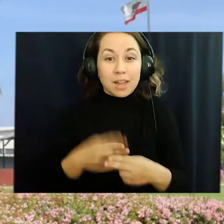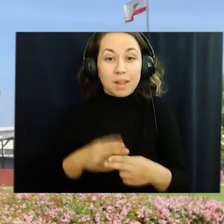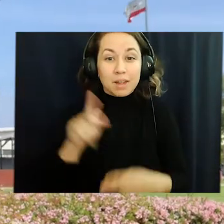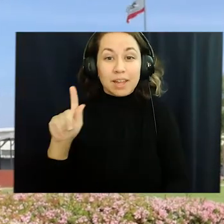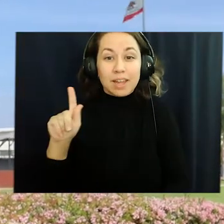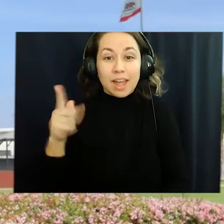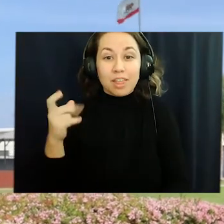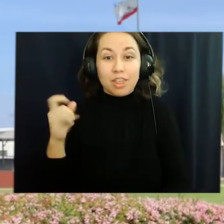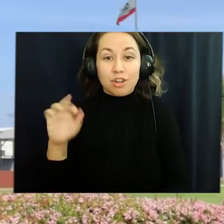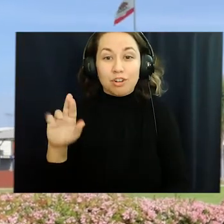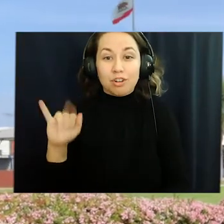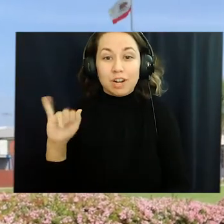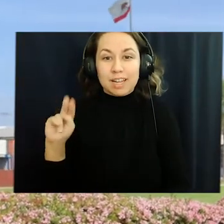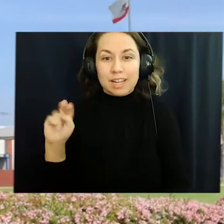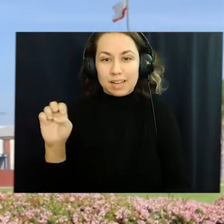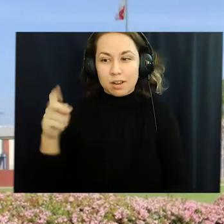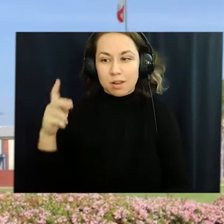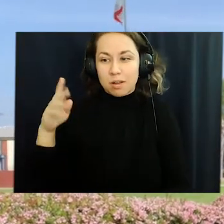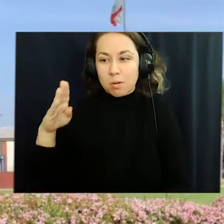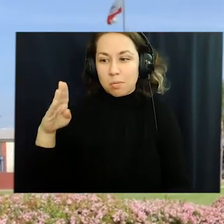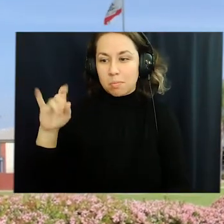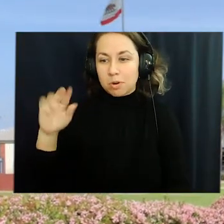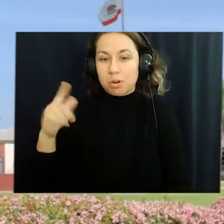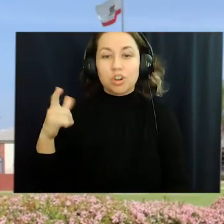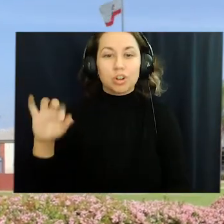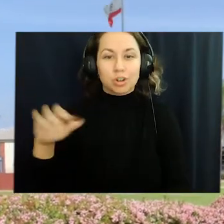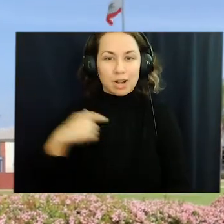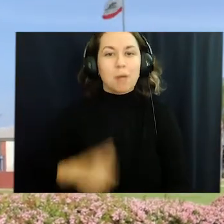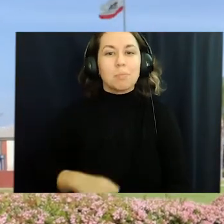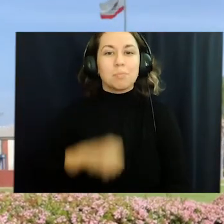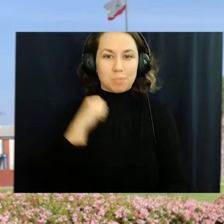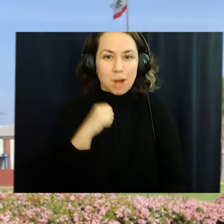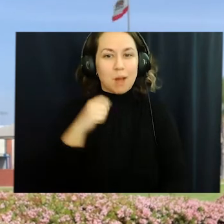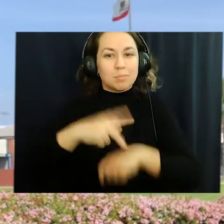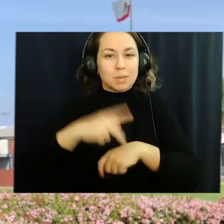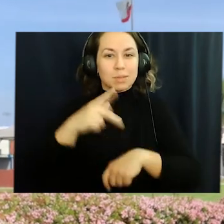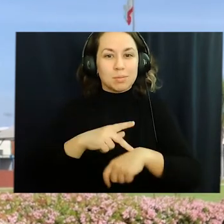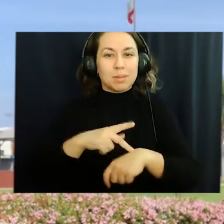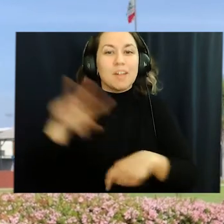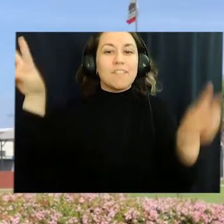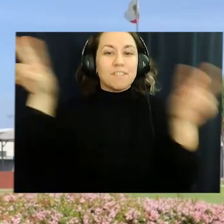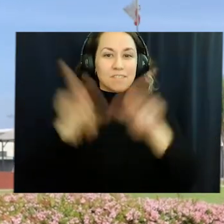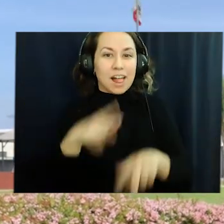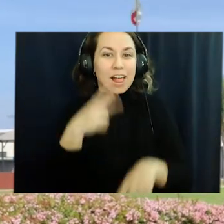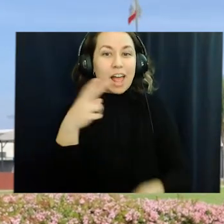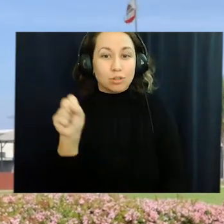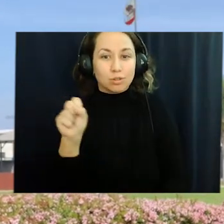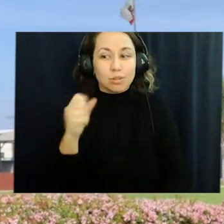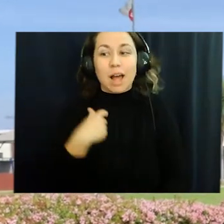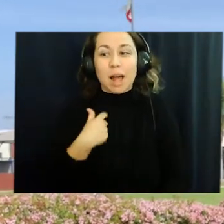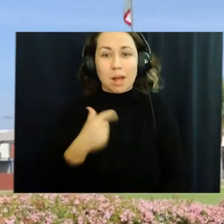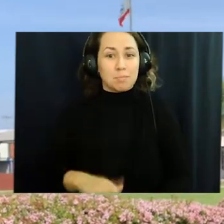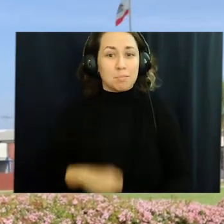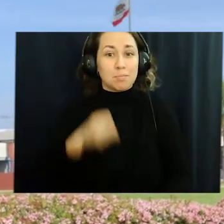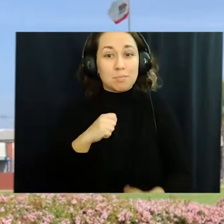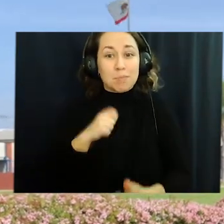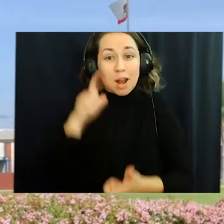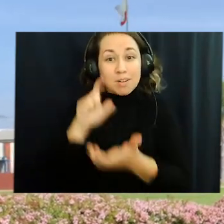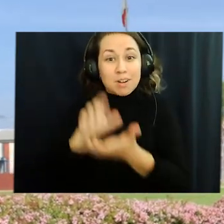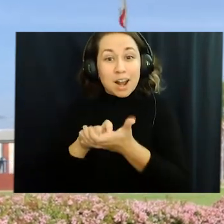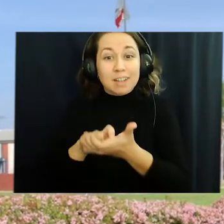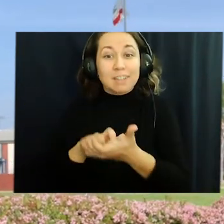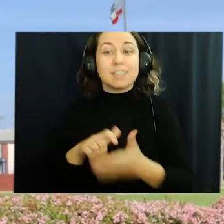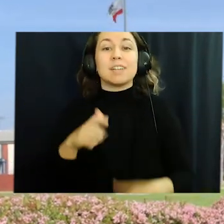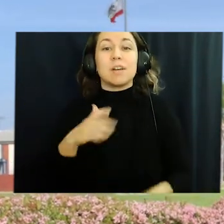Hello my name is Katherine Berger and as proud principal of Valley High School I am honored to recognize our